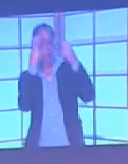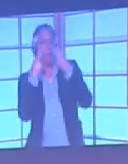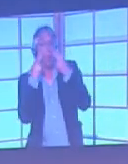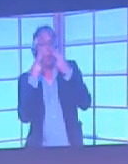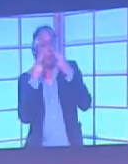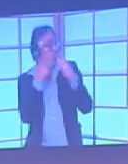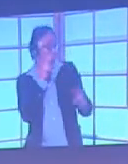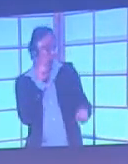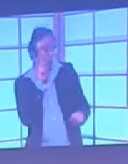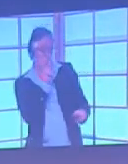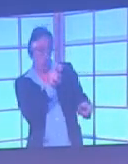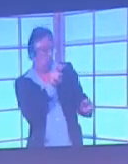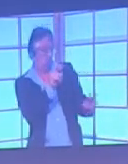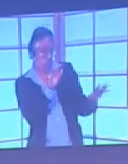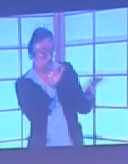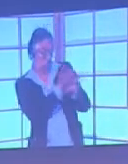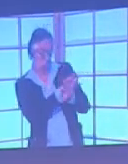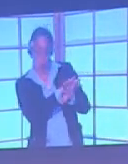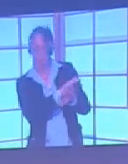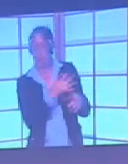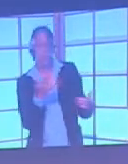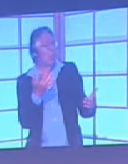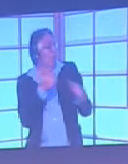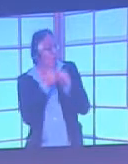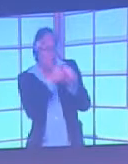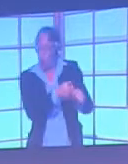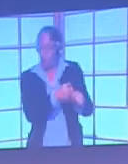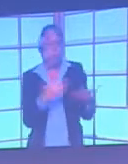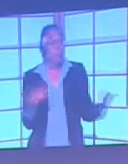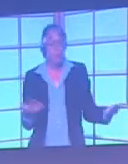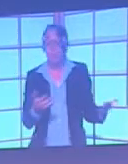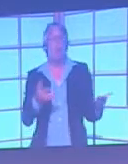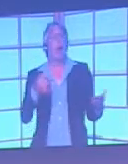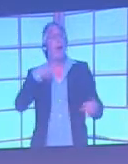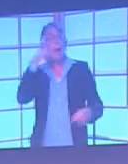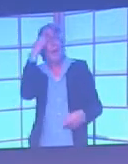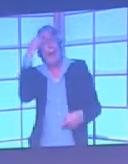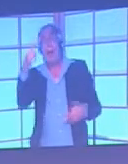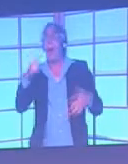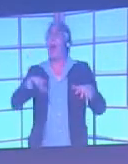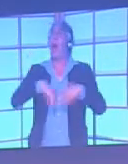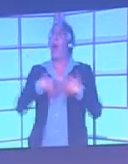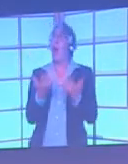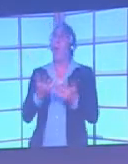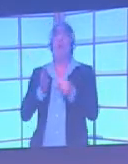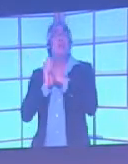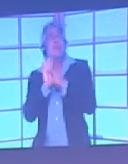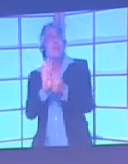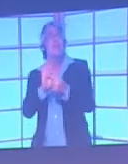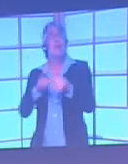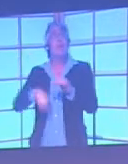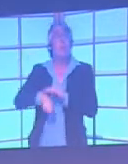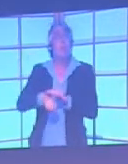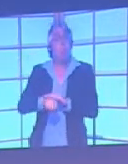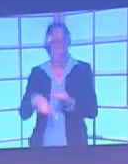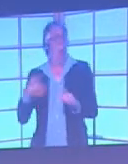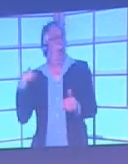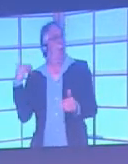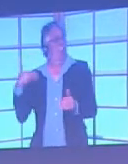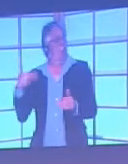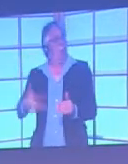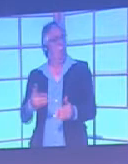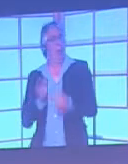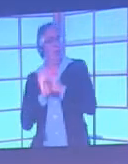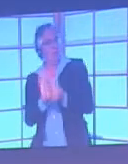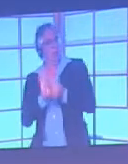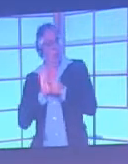So I thought the best way to get the message across in terms of football is to use as many recent examples as possible, and so quite a lot of